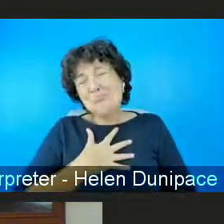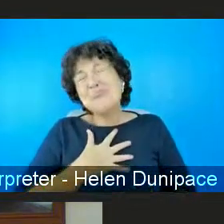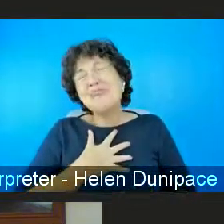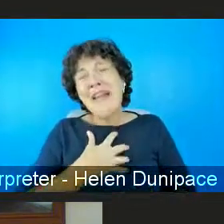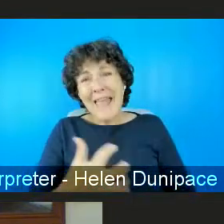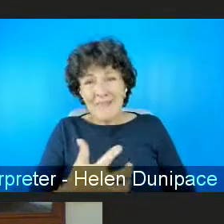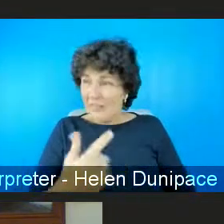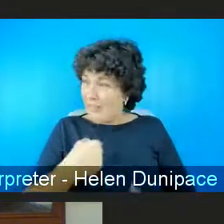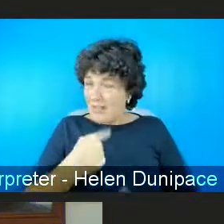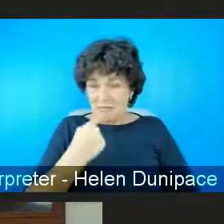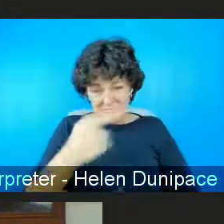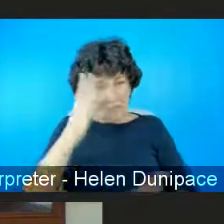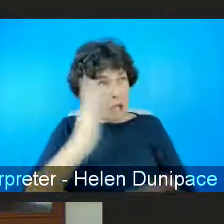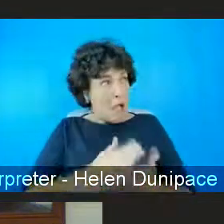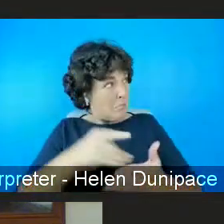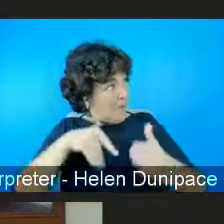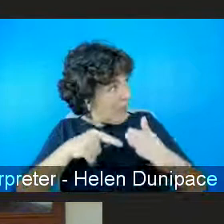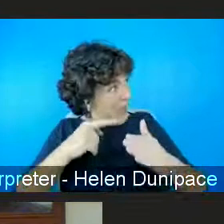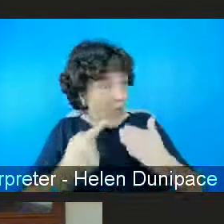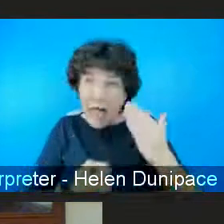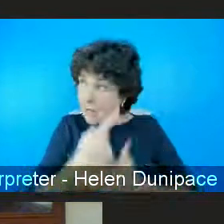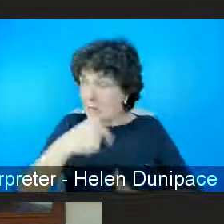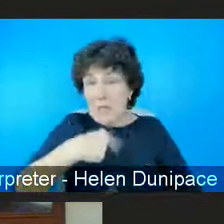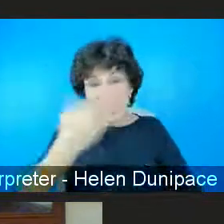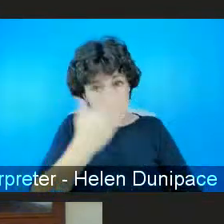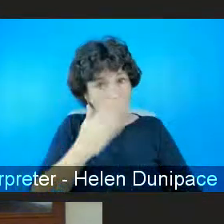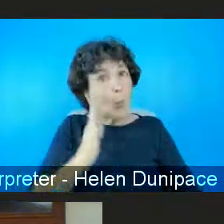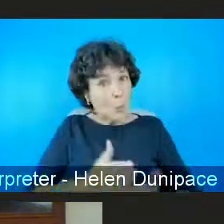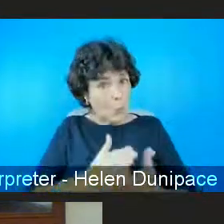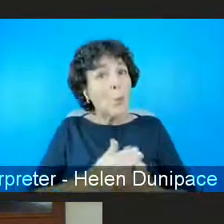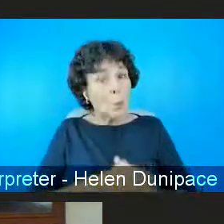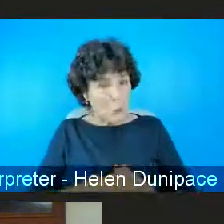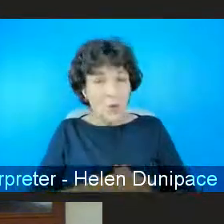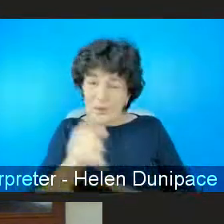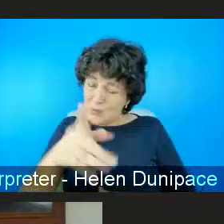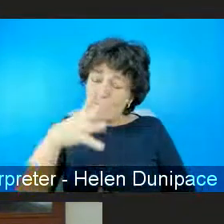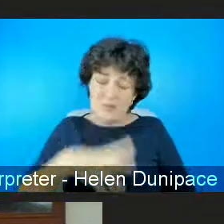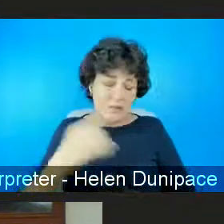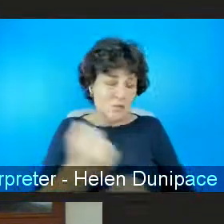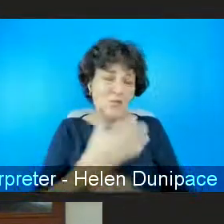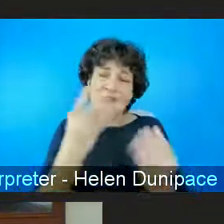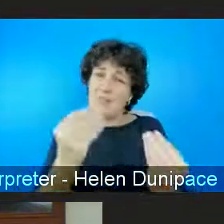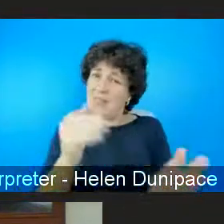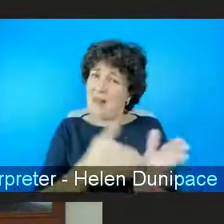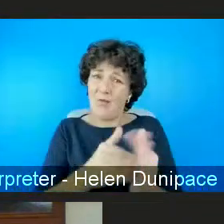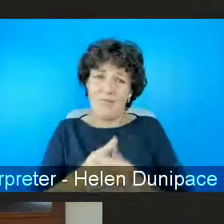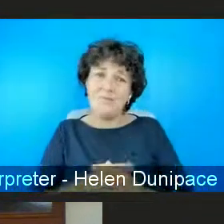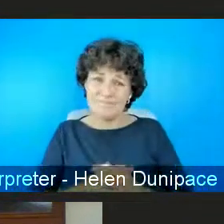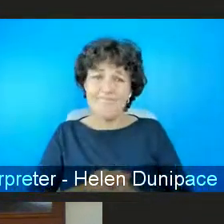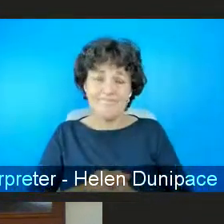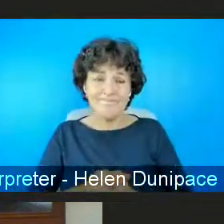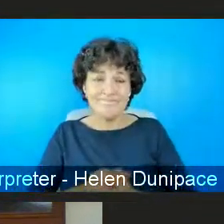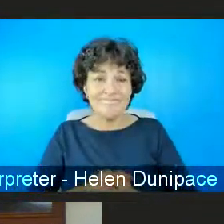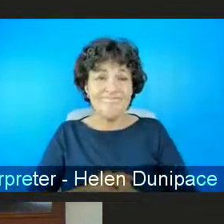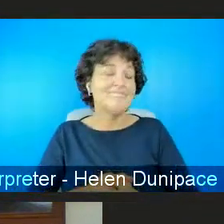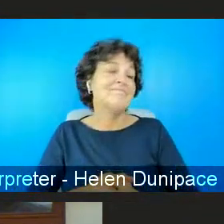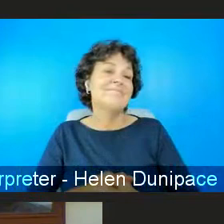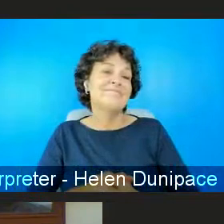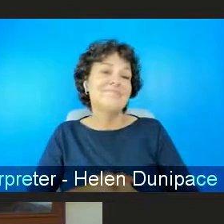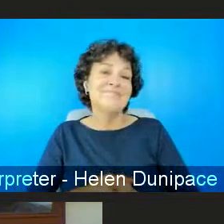happening in my school and um and you need to do something about it yeah well I mean